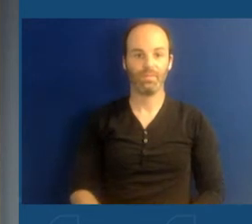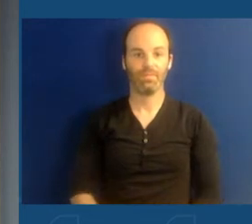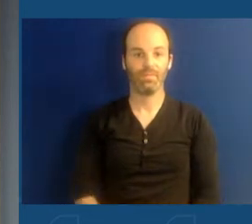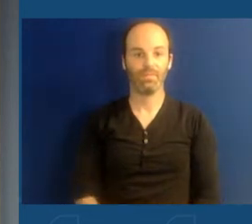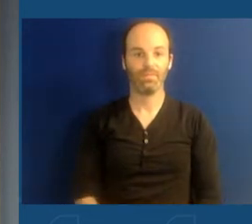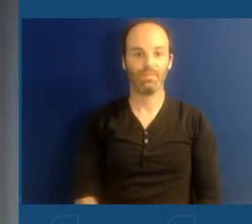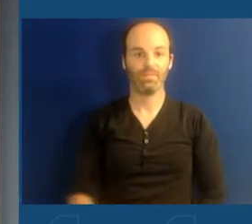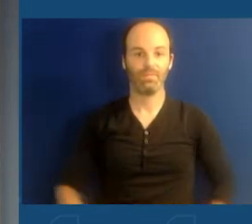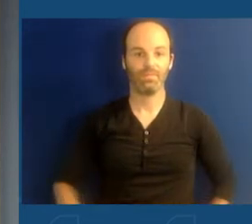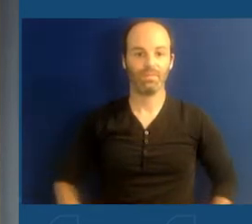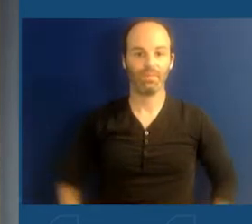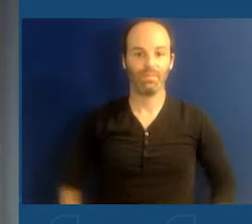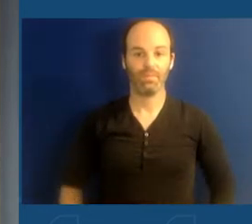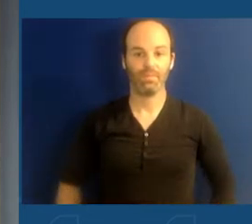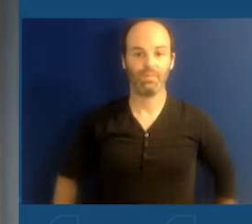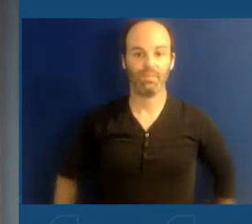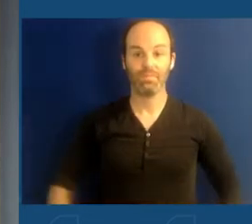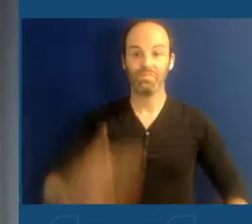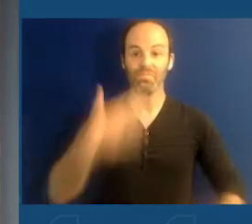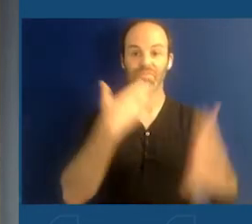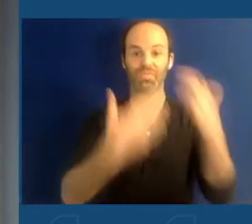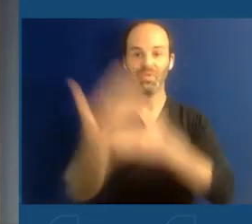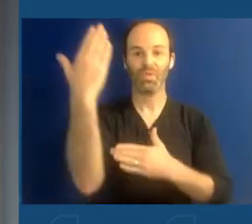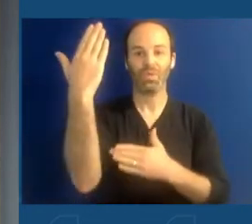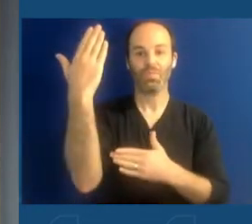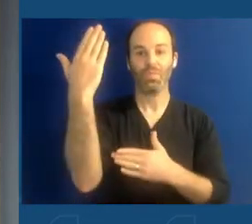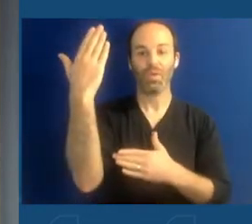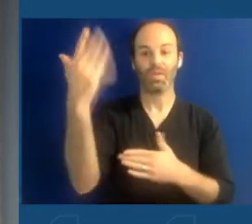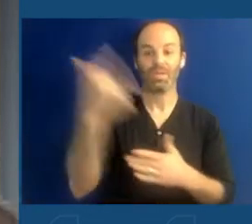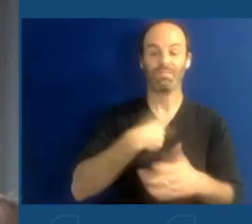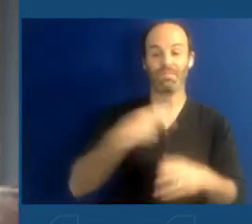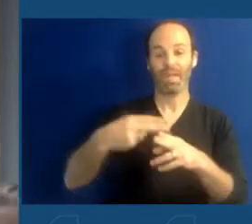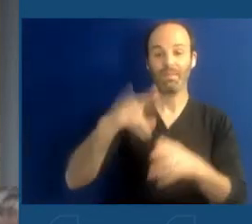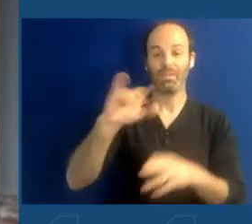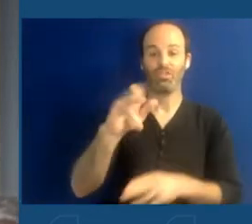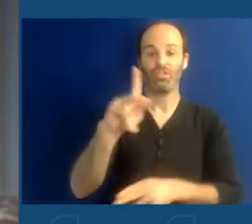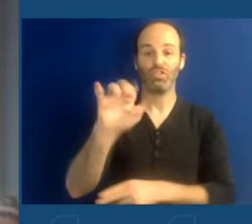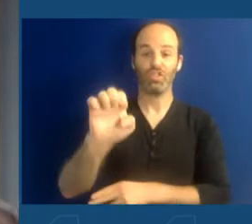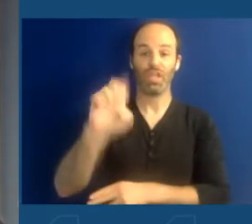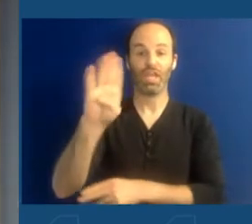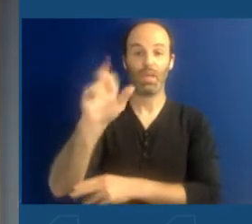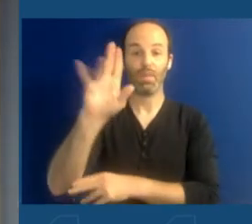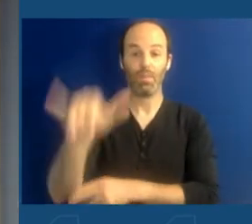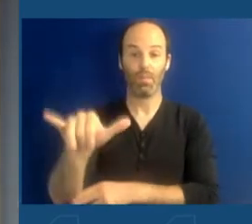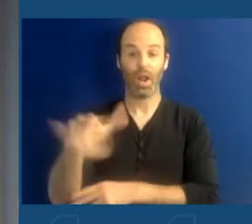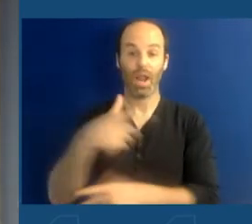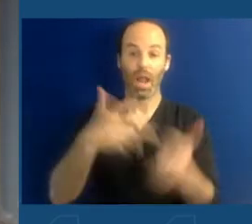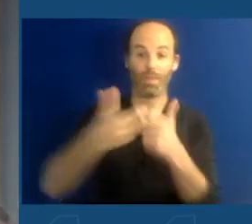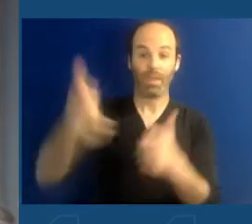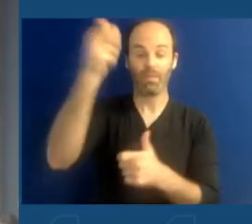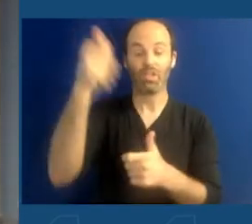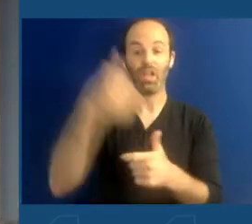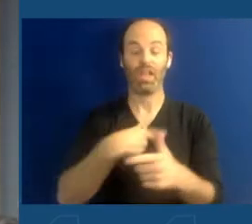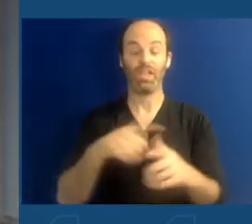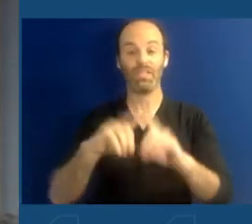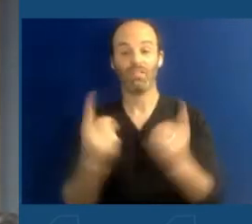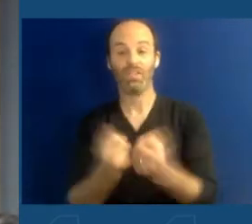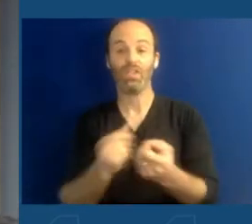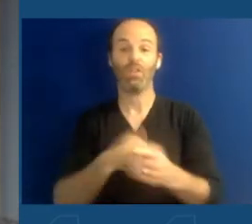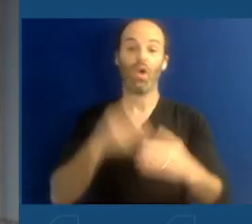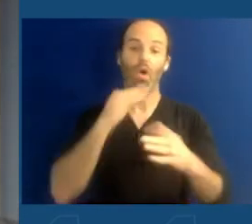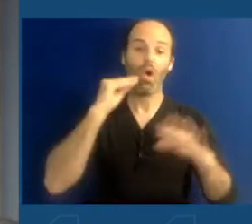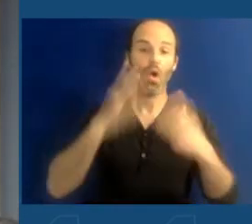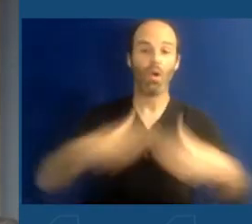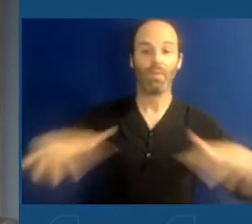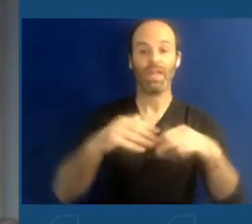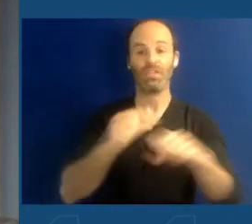Jackie Good morning. I'm Jackie Bray. I'm the Commissioner at the Division of Homeland Security and Emergency Services here in the